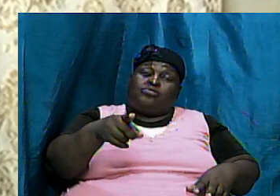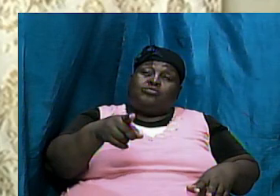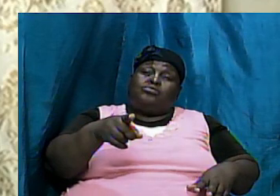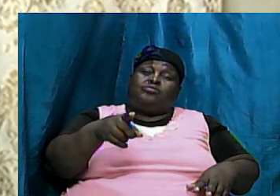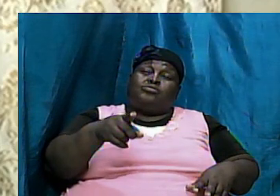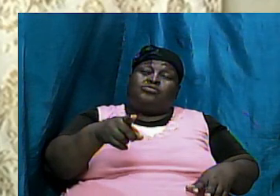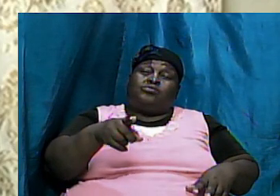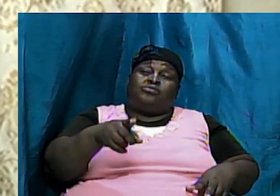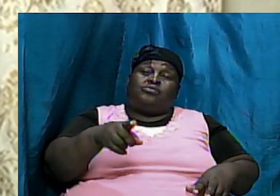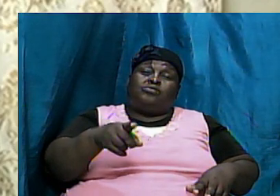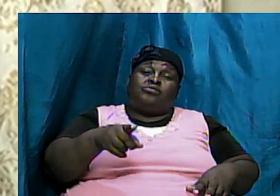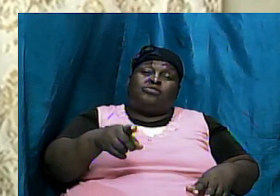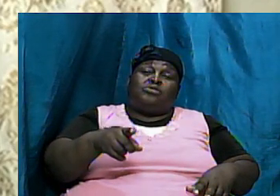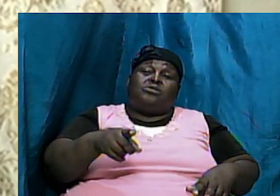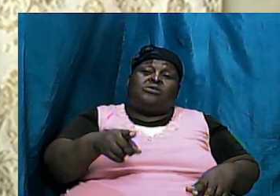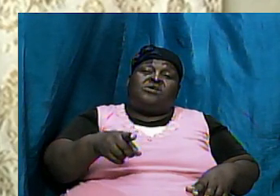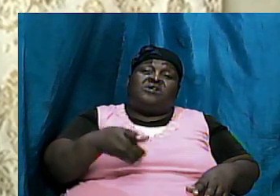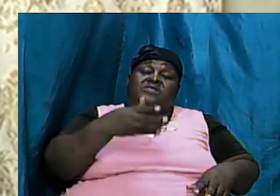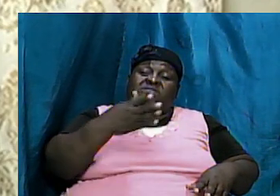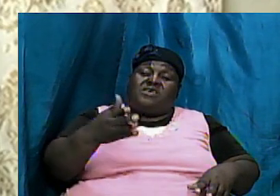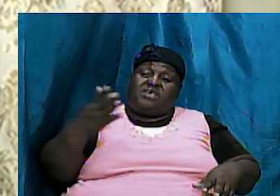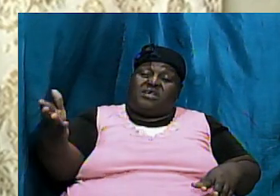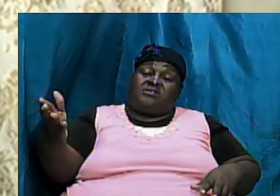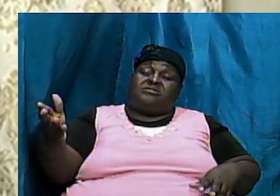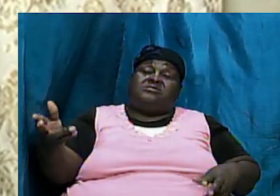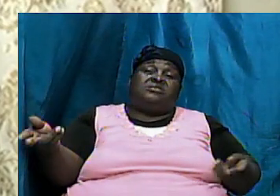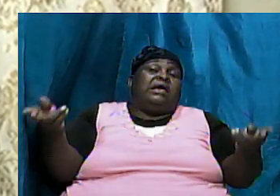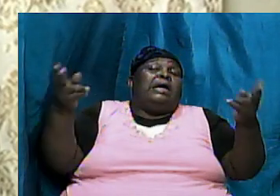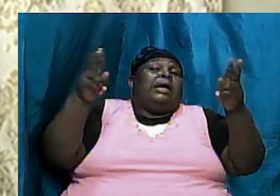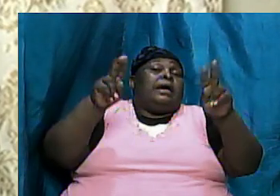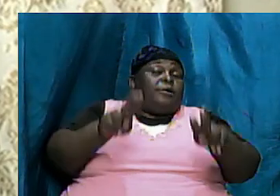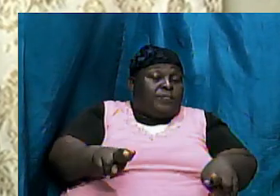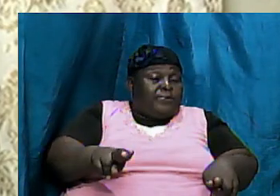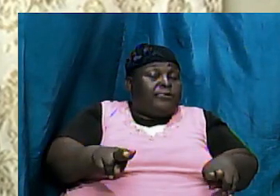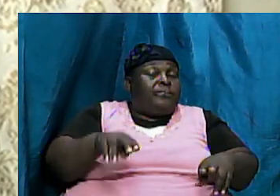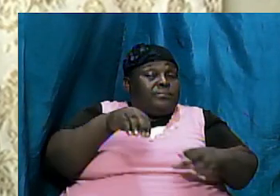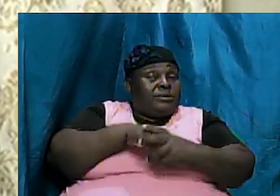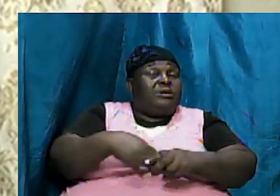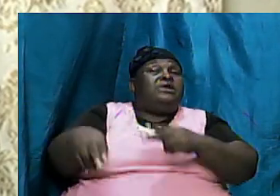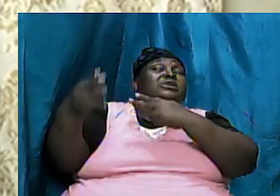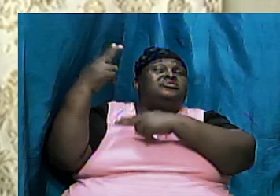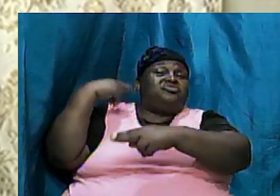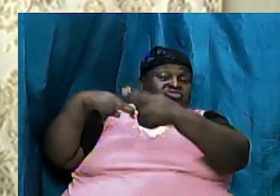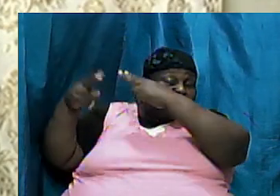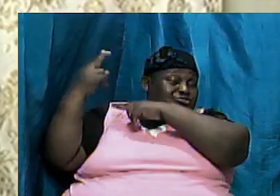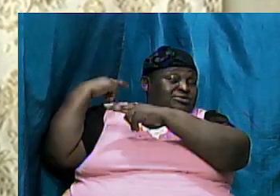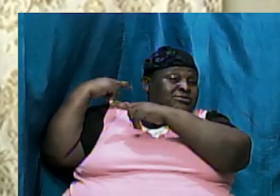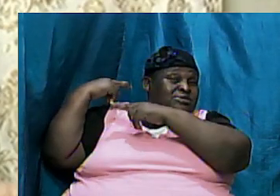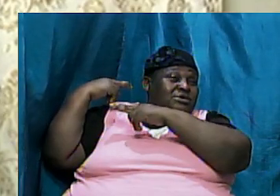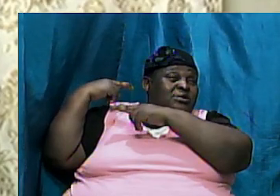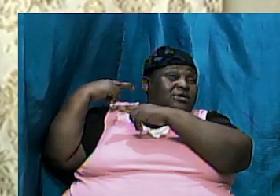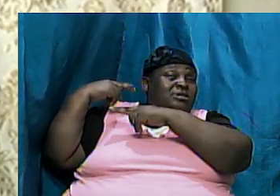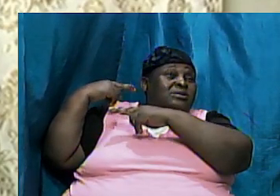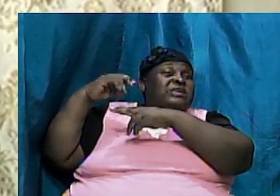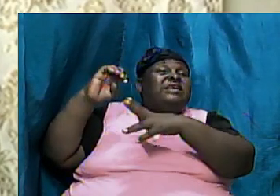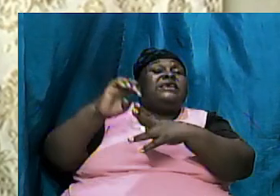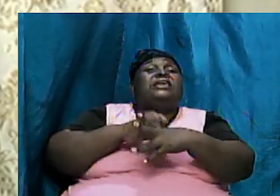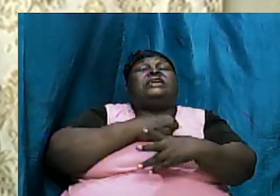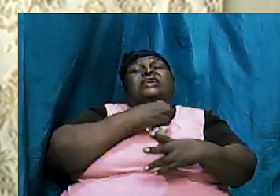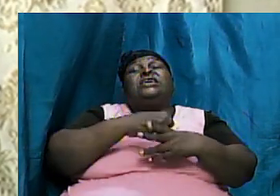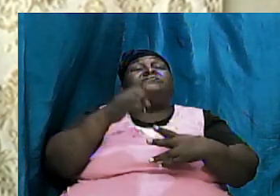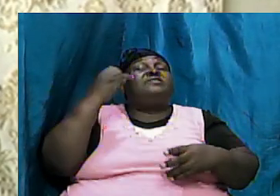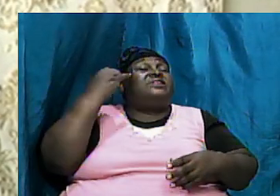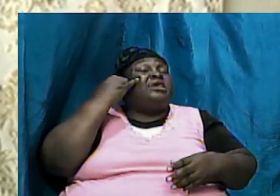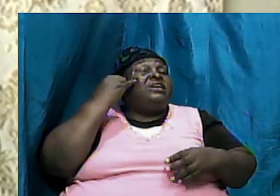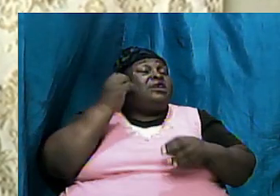events that occurred in history and even if we